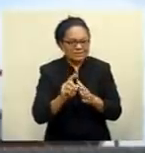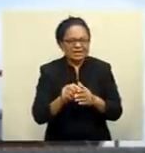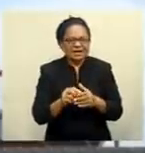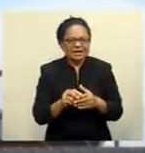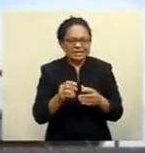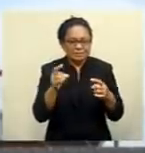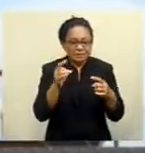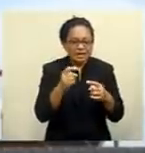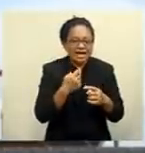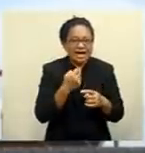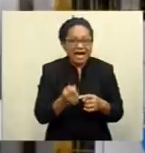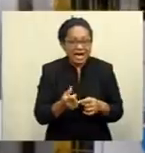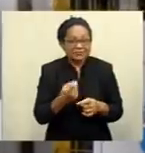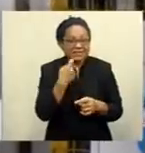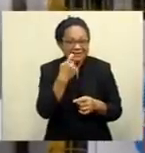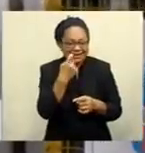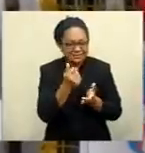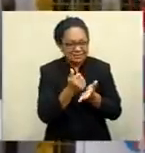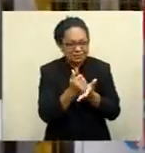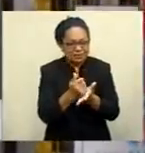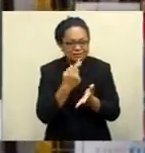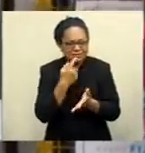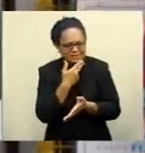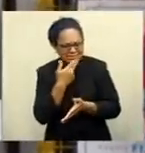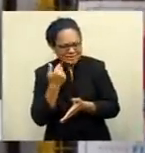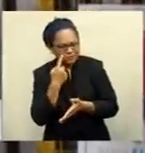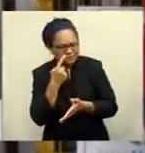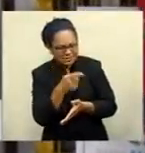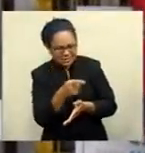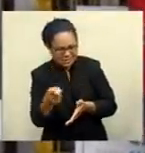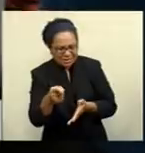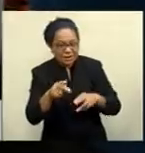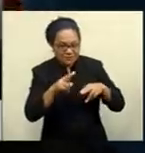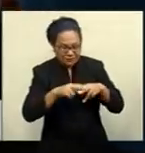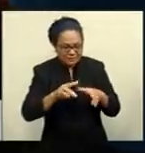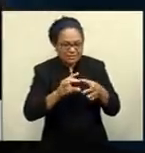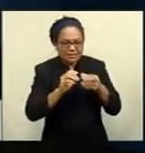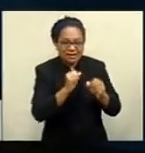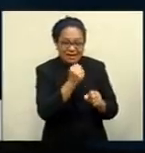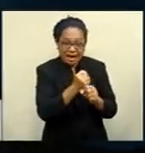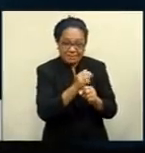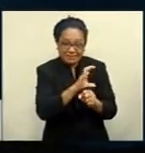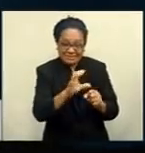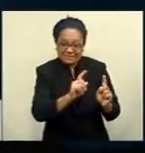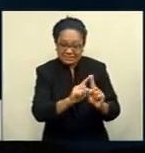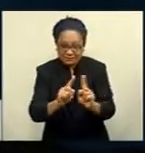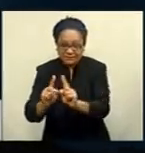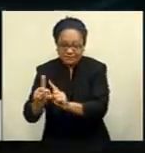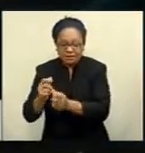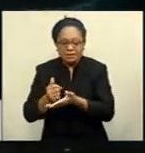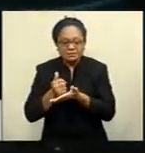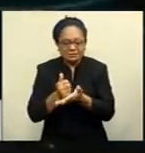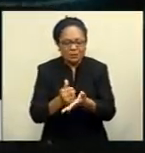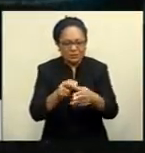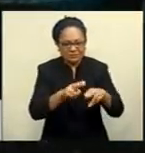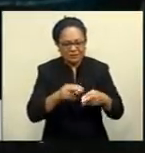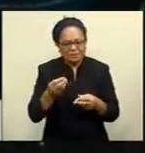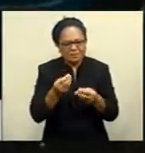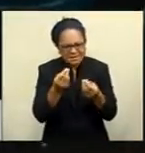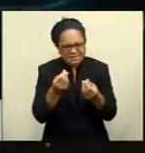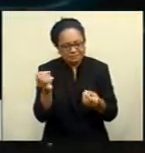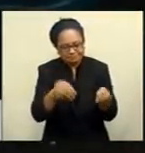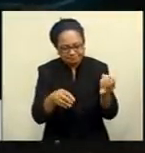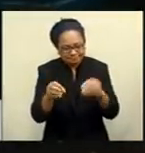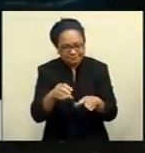support. He adds, it is encouraging to see local companies putting money back into the economy during these unprecedented times, showing